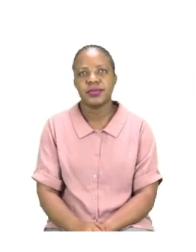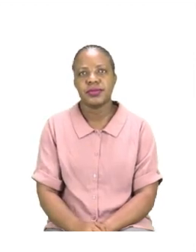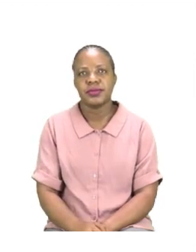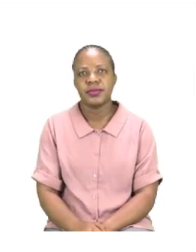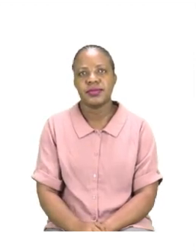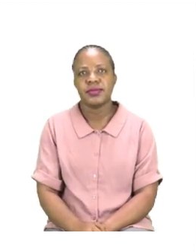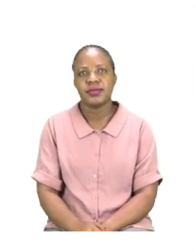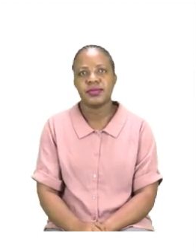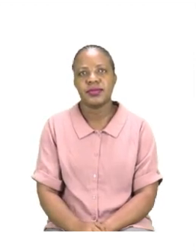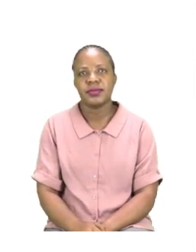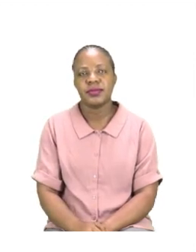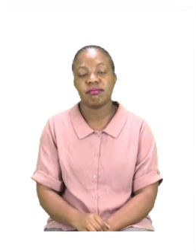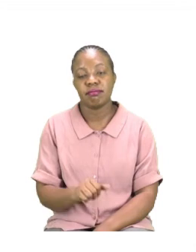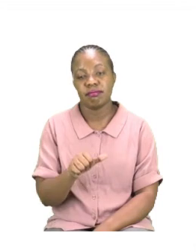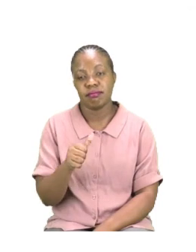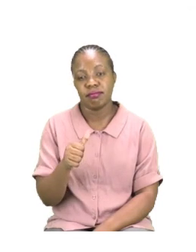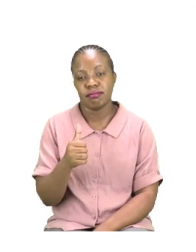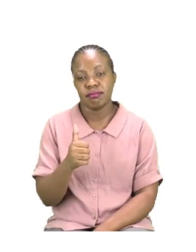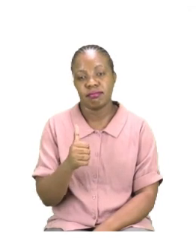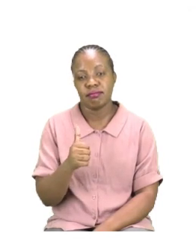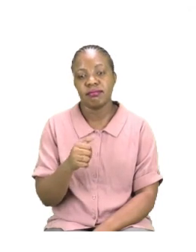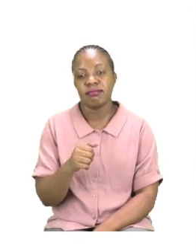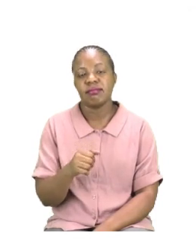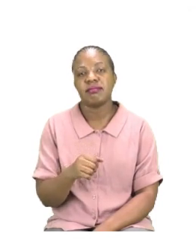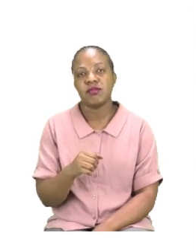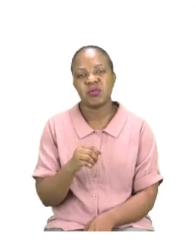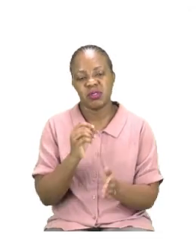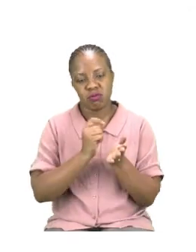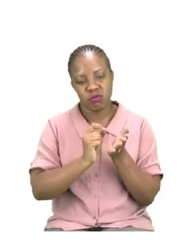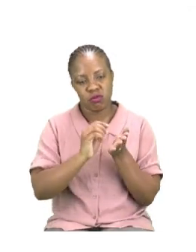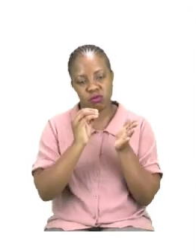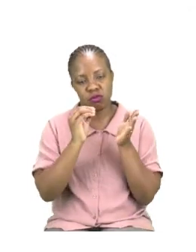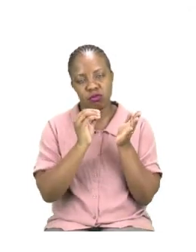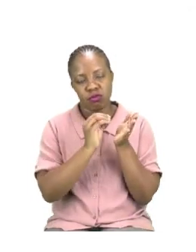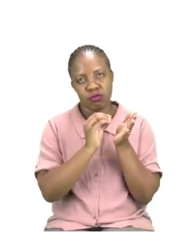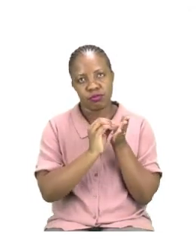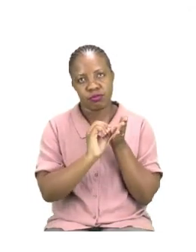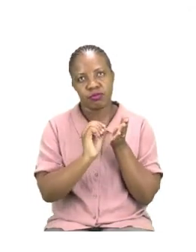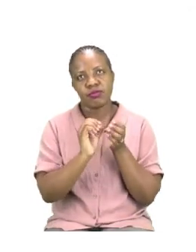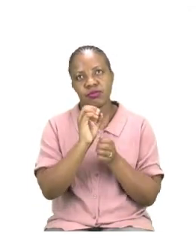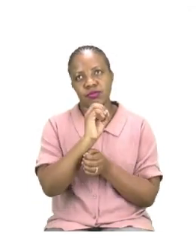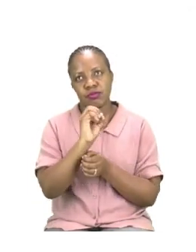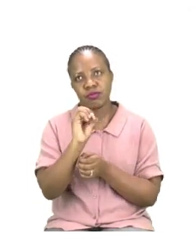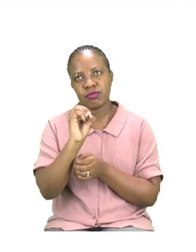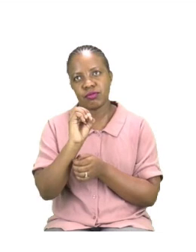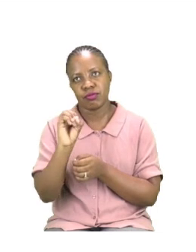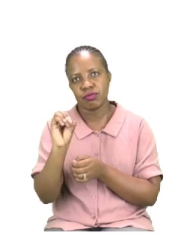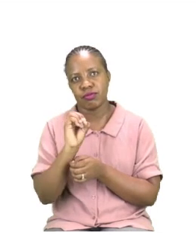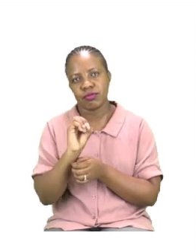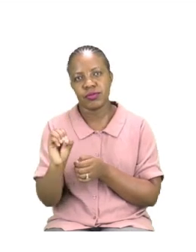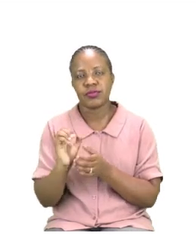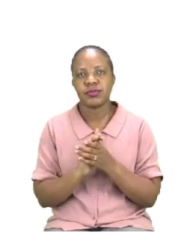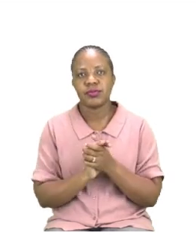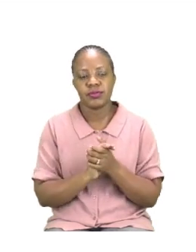And the rest you are going to do by yourself. So let us do number one together for the